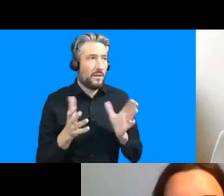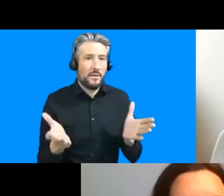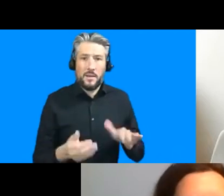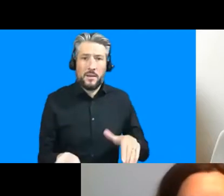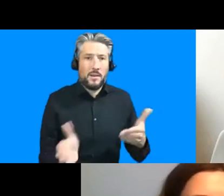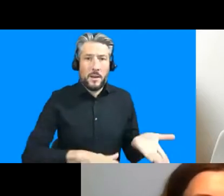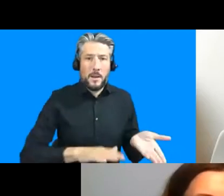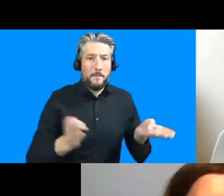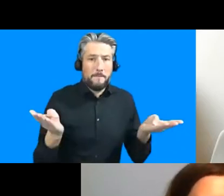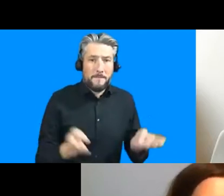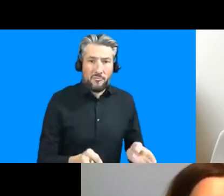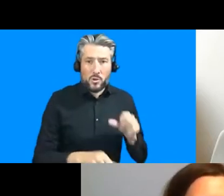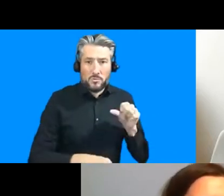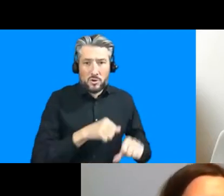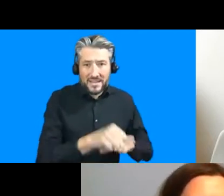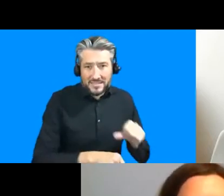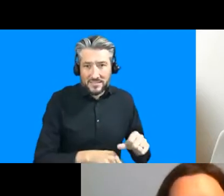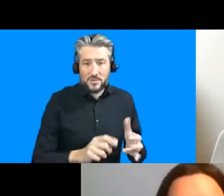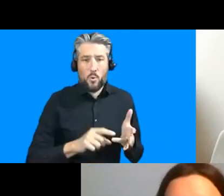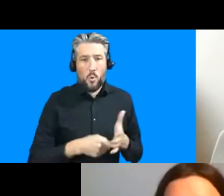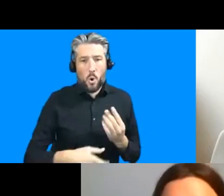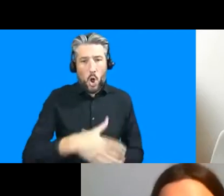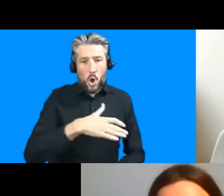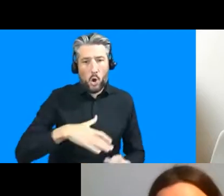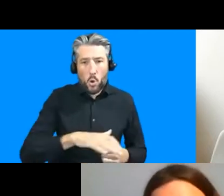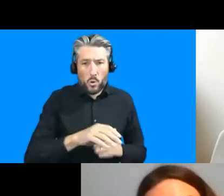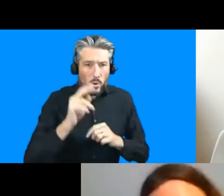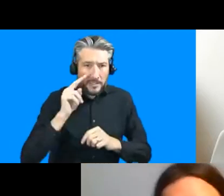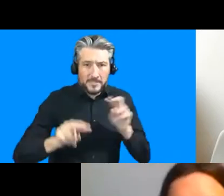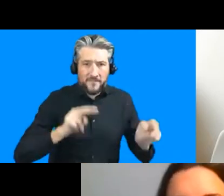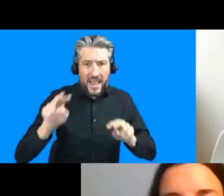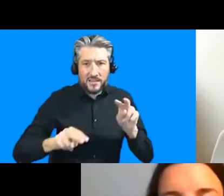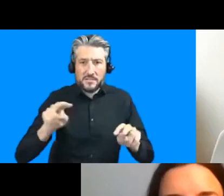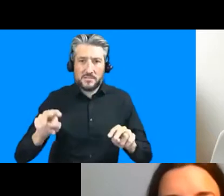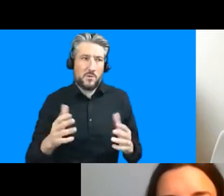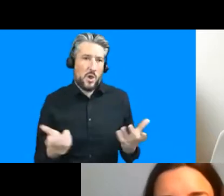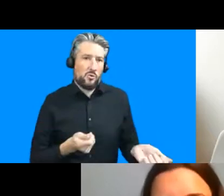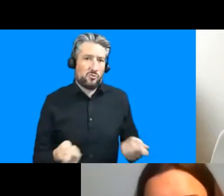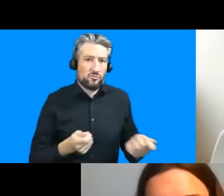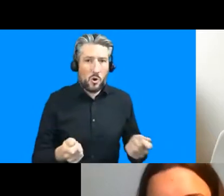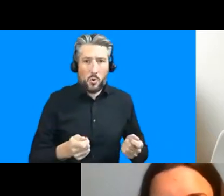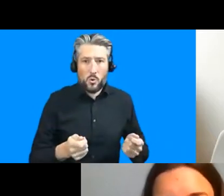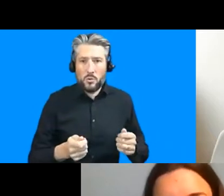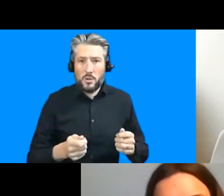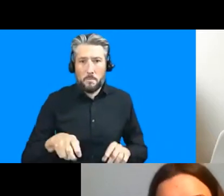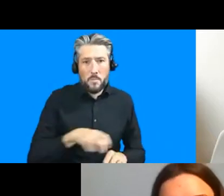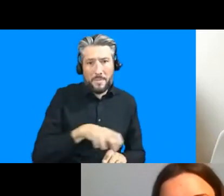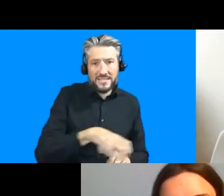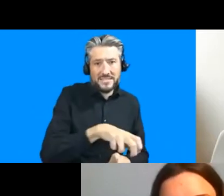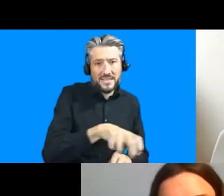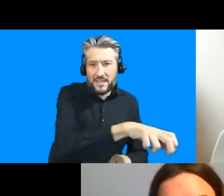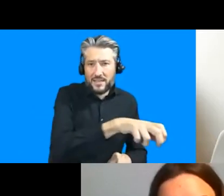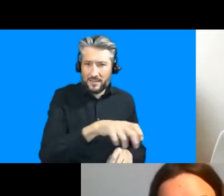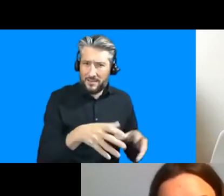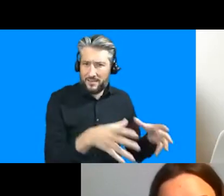um yeah mobility kind of controls anyway right i'll stop there yeah so some learning from